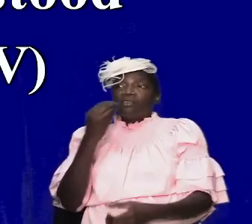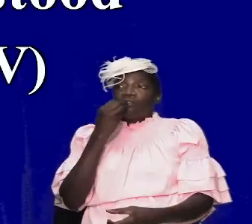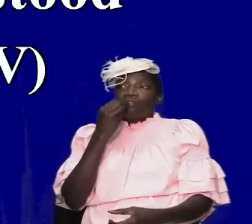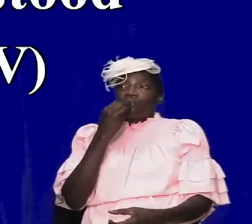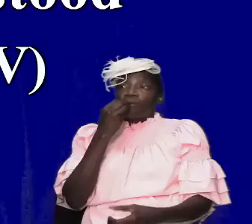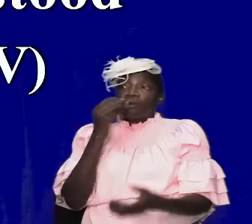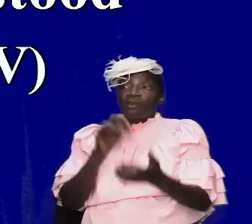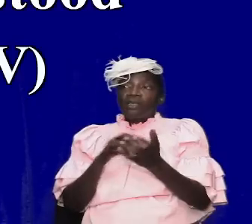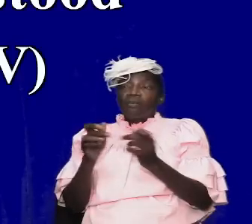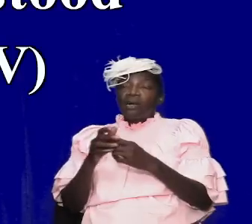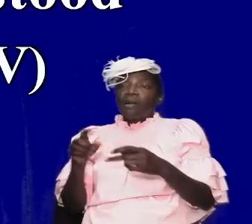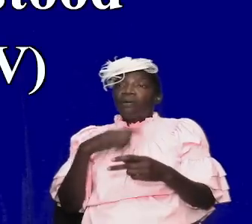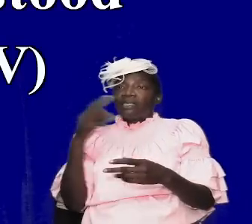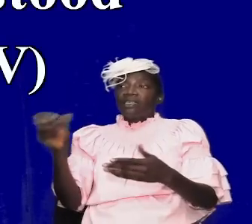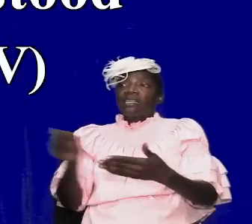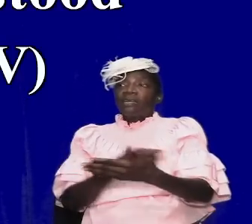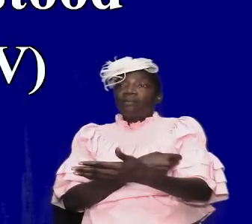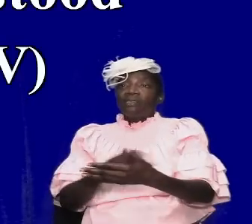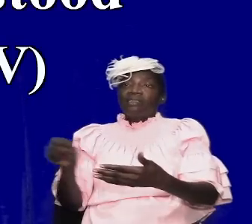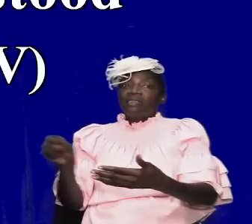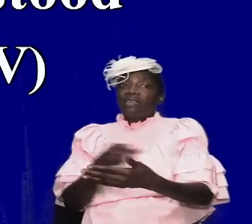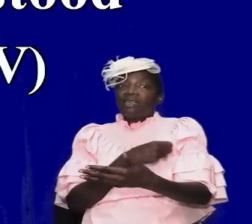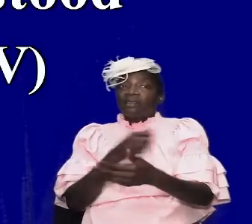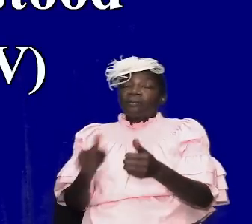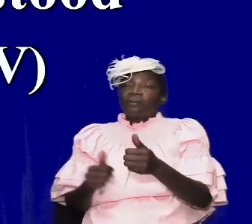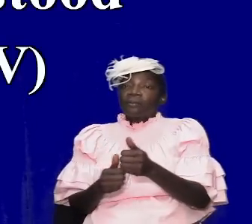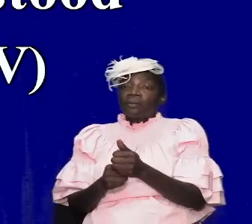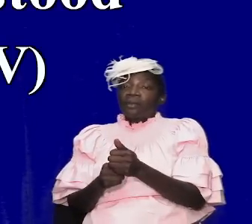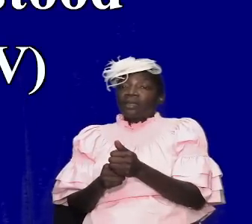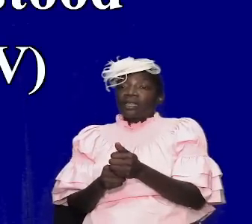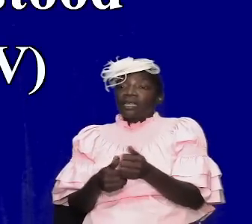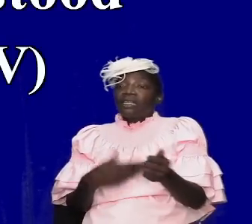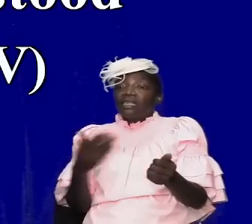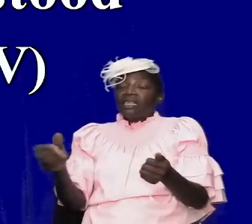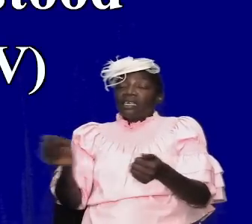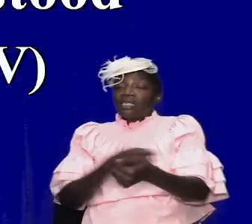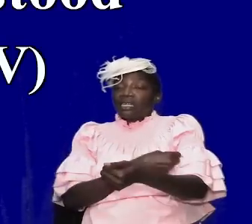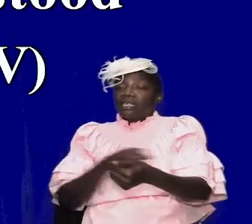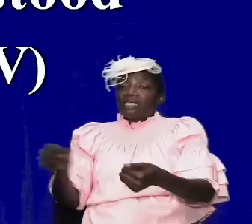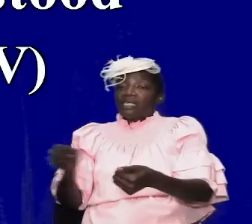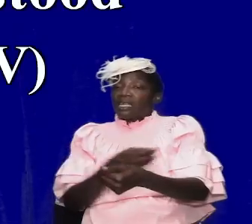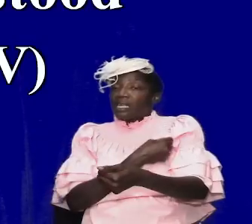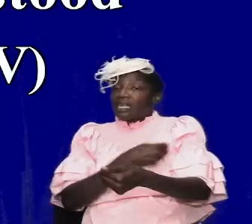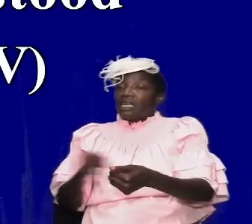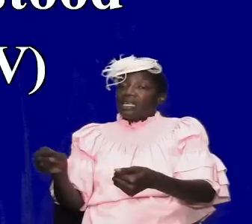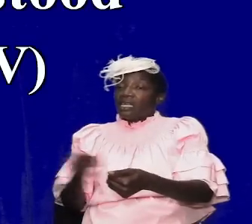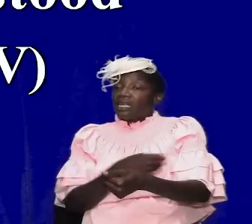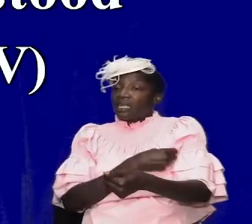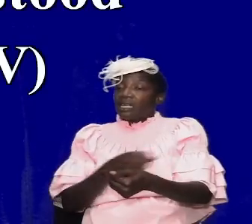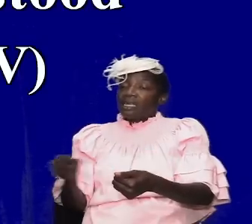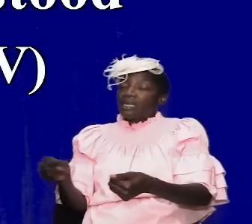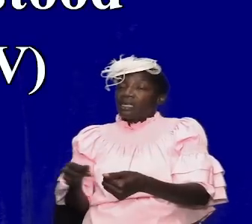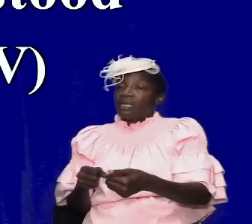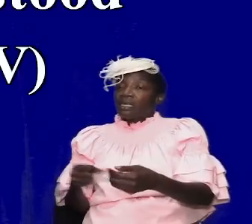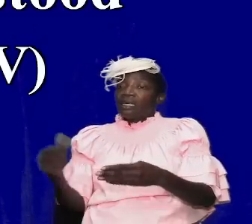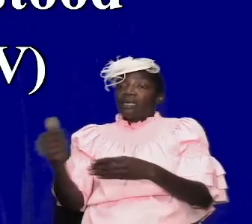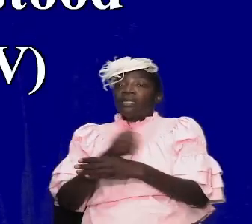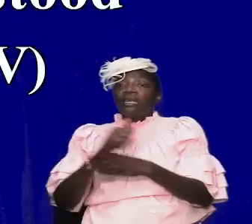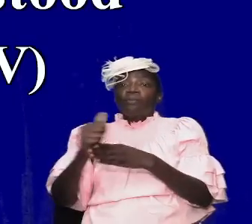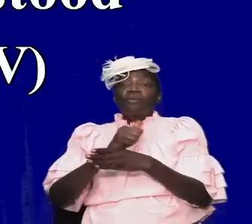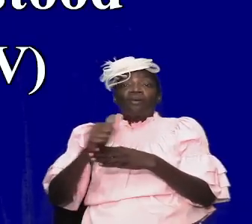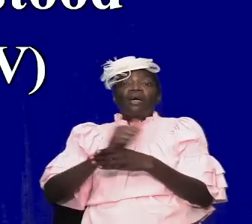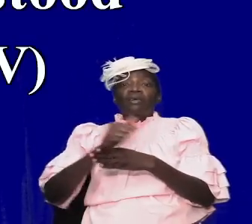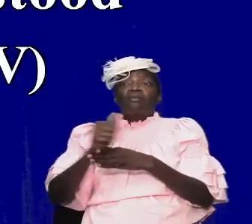bible said they sang a hymn normally at passover there is a hymn that is sung that is the standard practice from